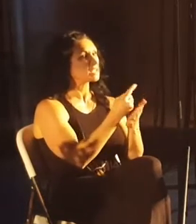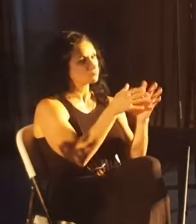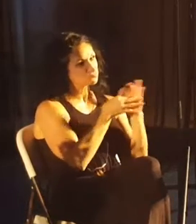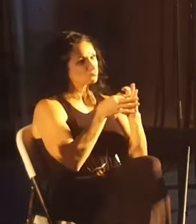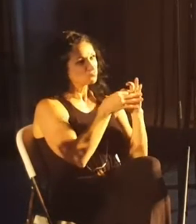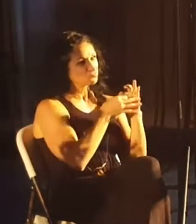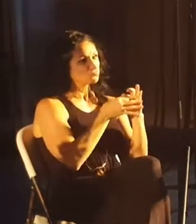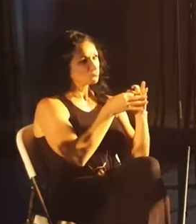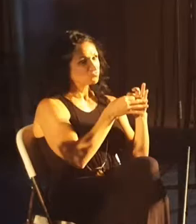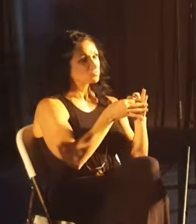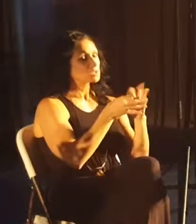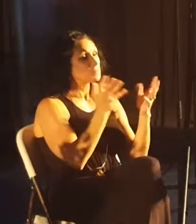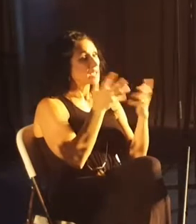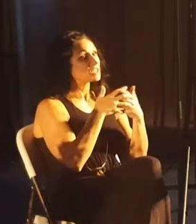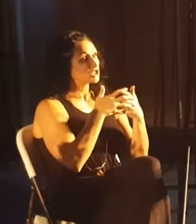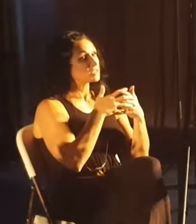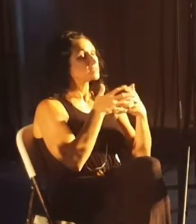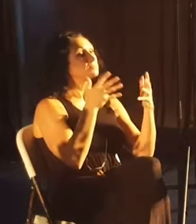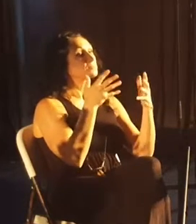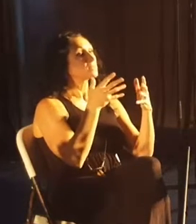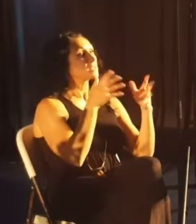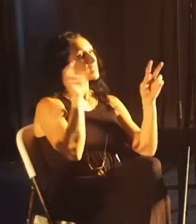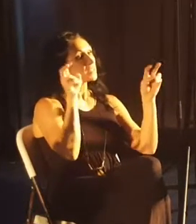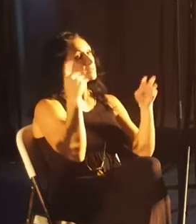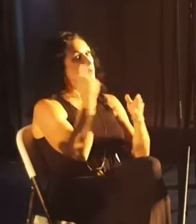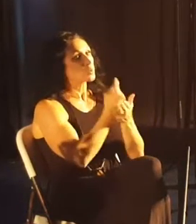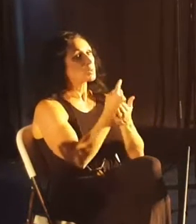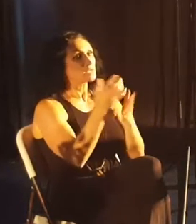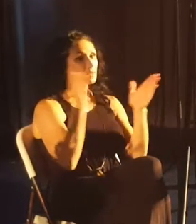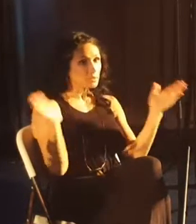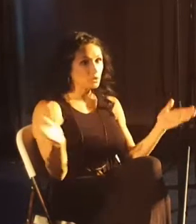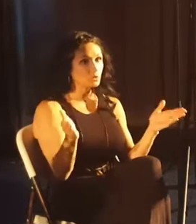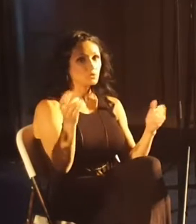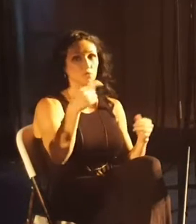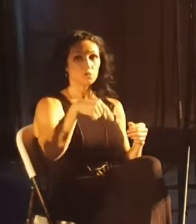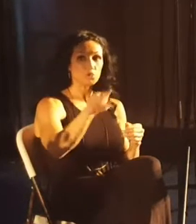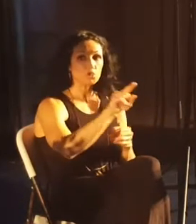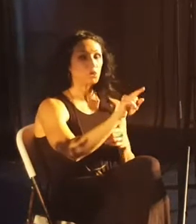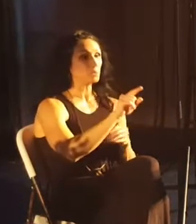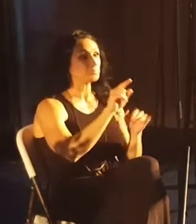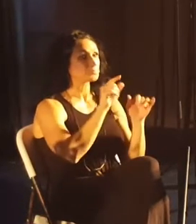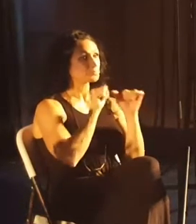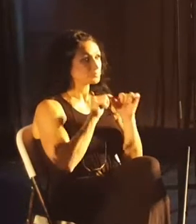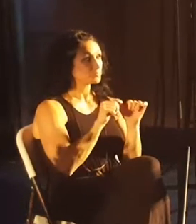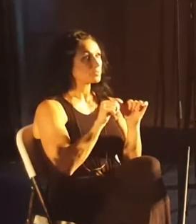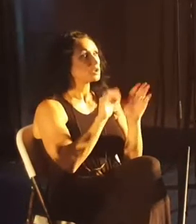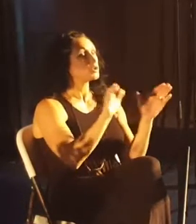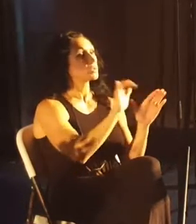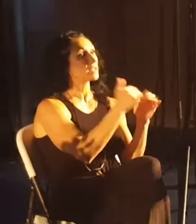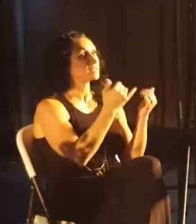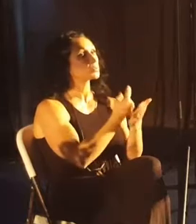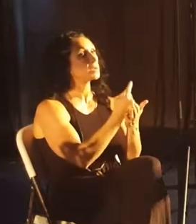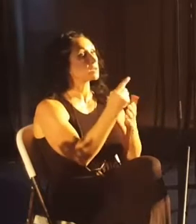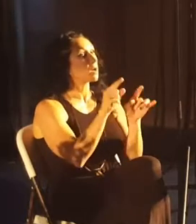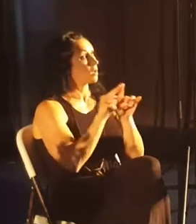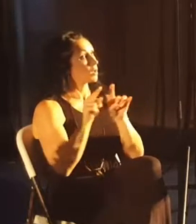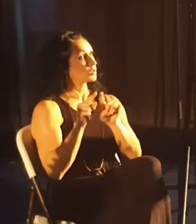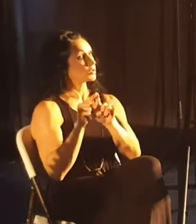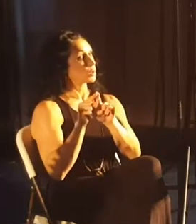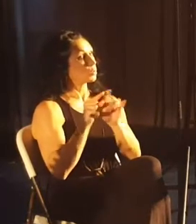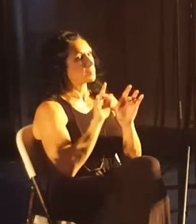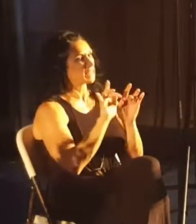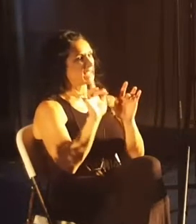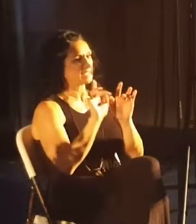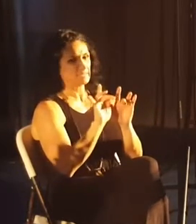reading that goes along with our theme for the week, and I want to encourage you to spend the time to do that this week. Also, there's some blank